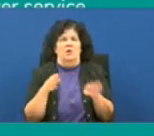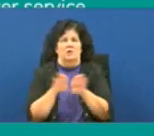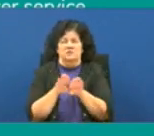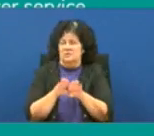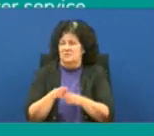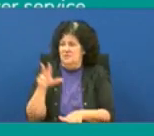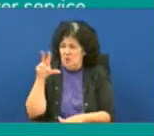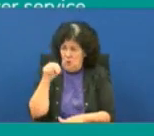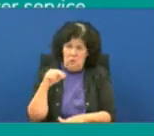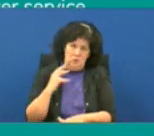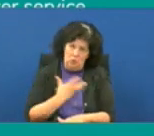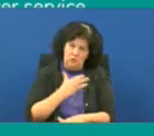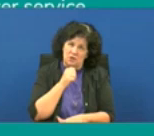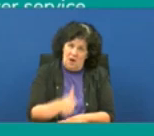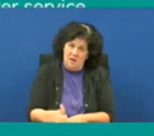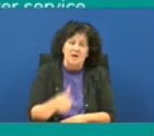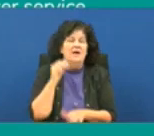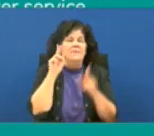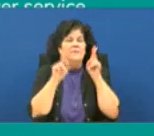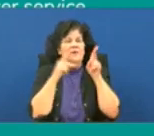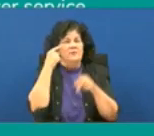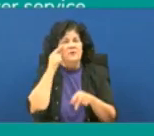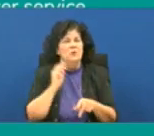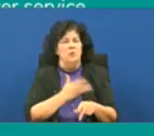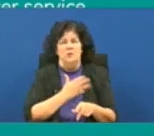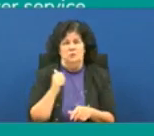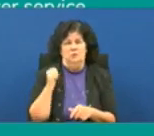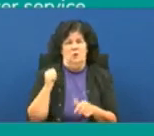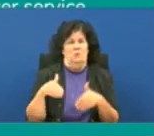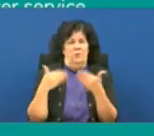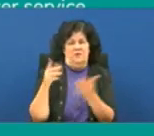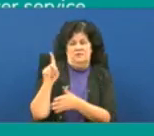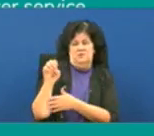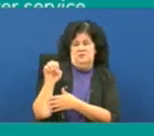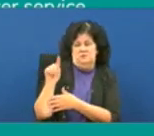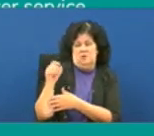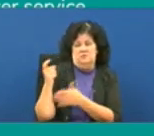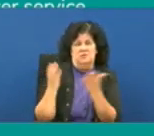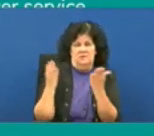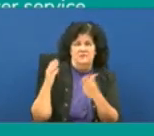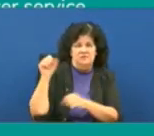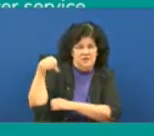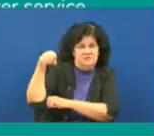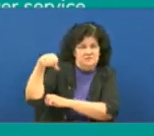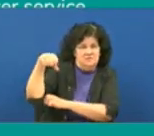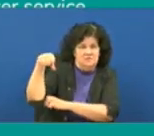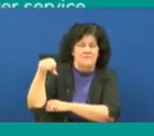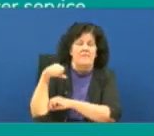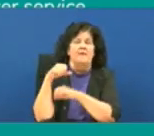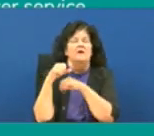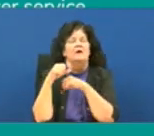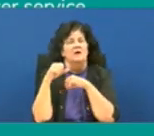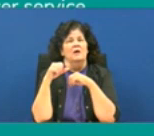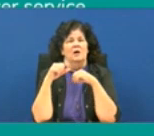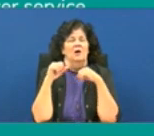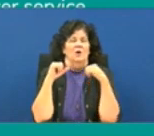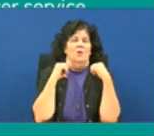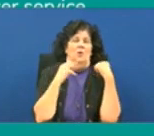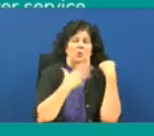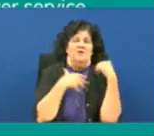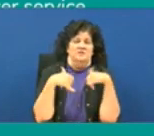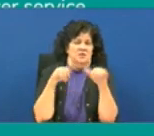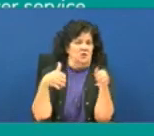um and that people think that we are not providing detoxification services but we still are um we are still